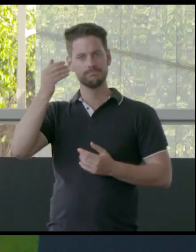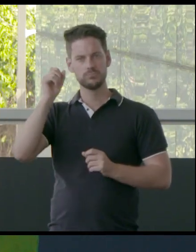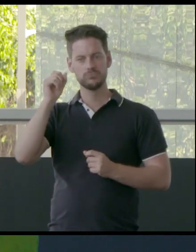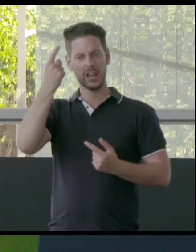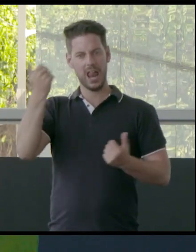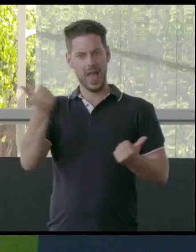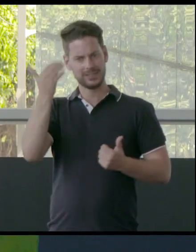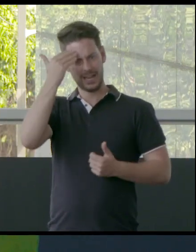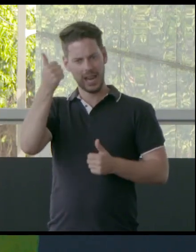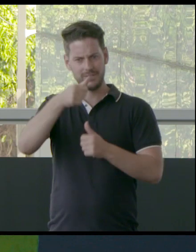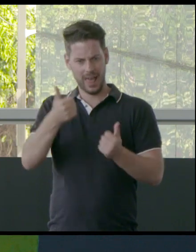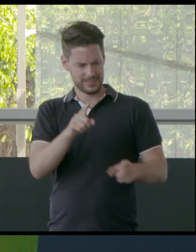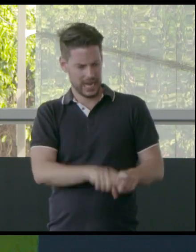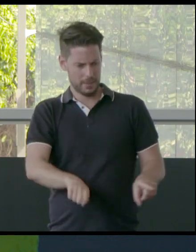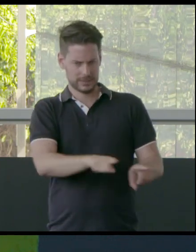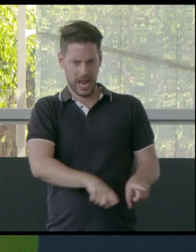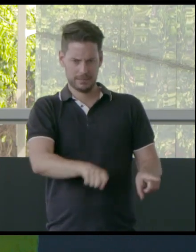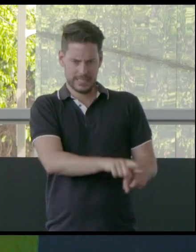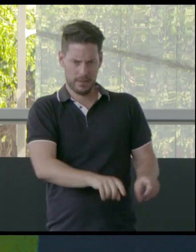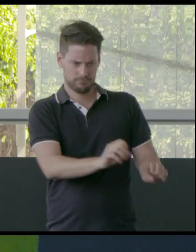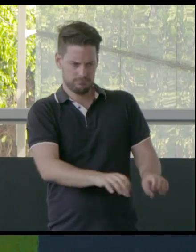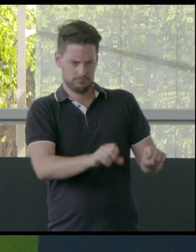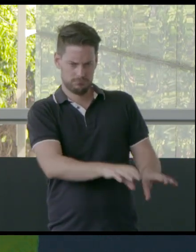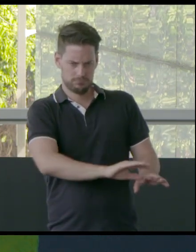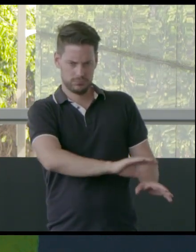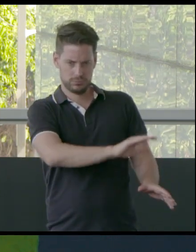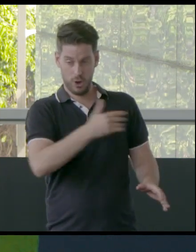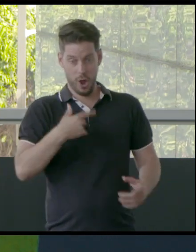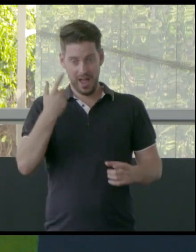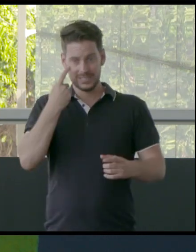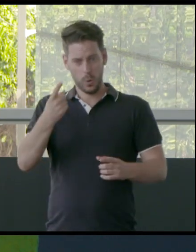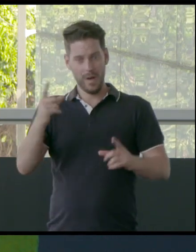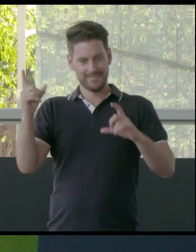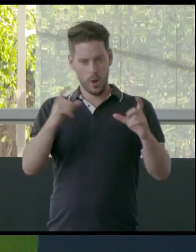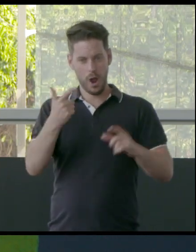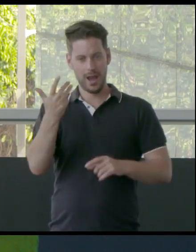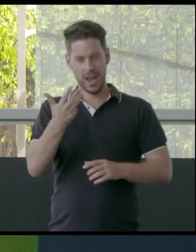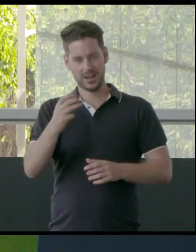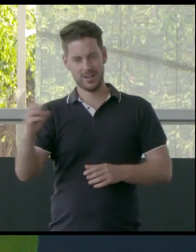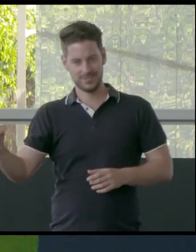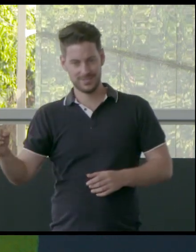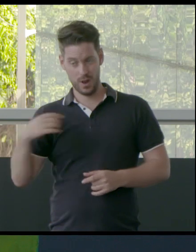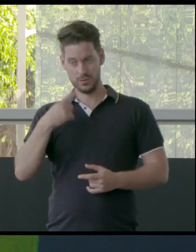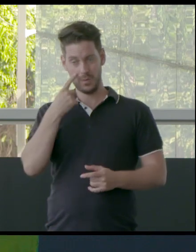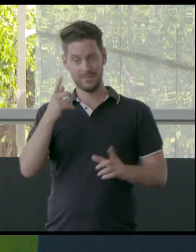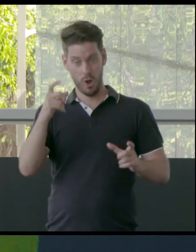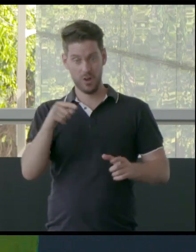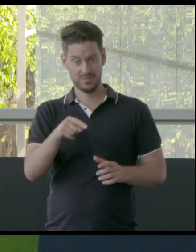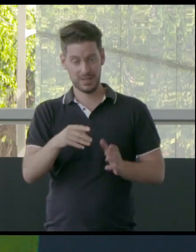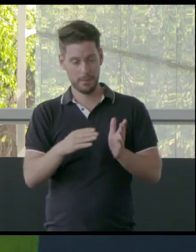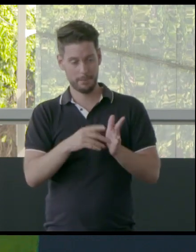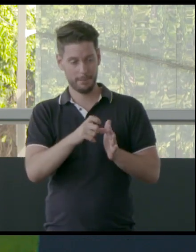shells at the same spot. And then to create, I've seen photographs from the 19th century of the